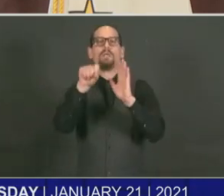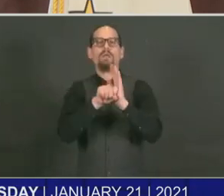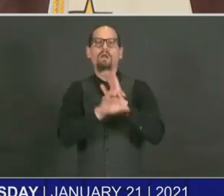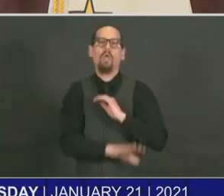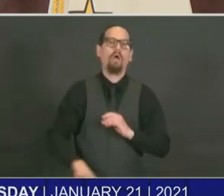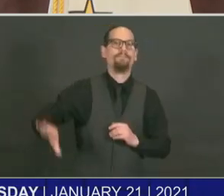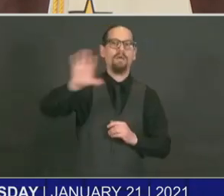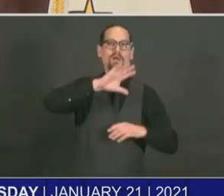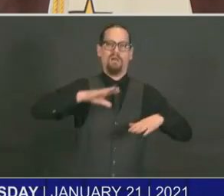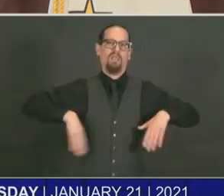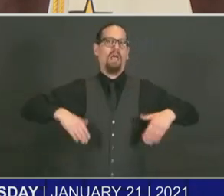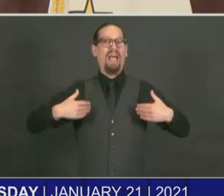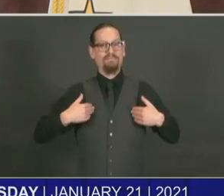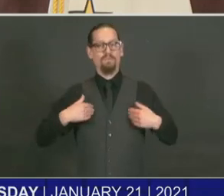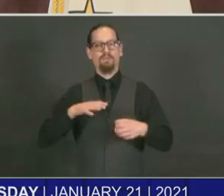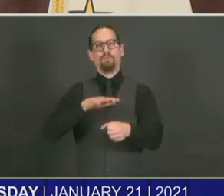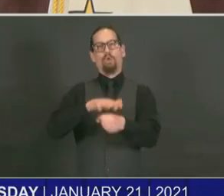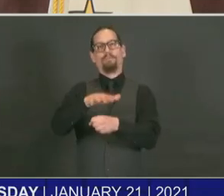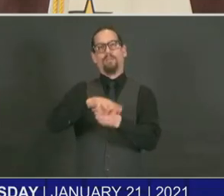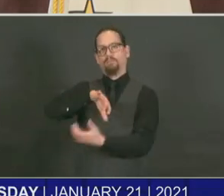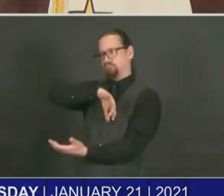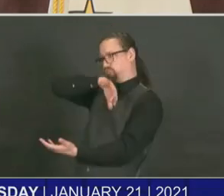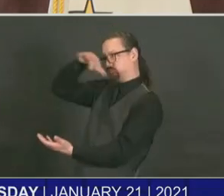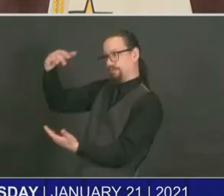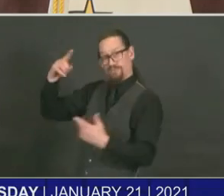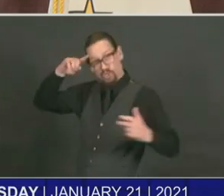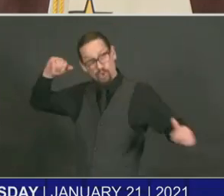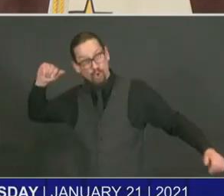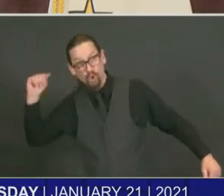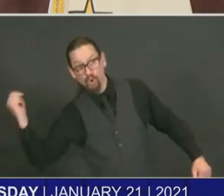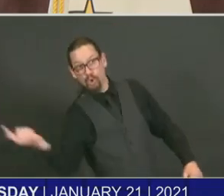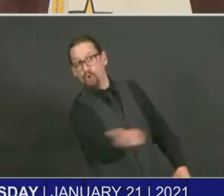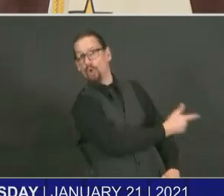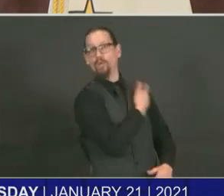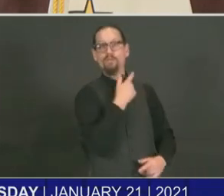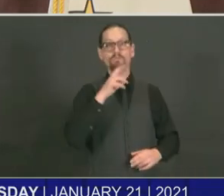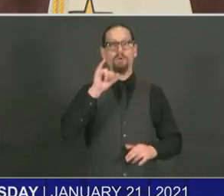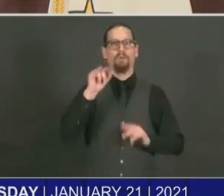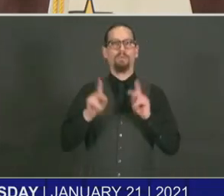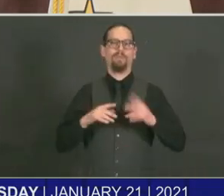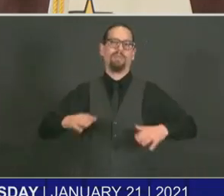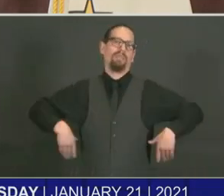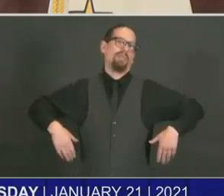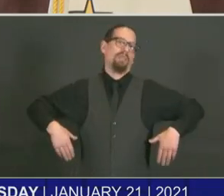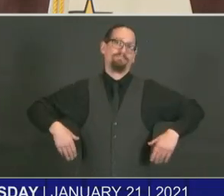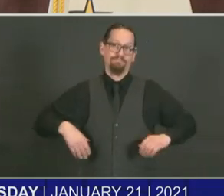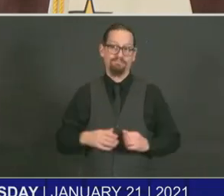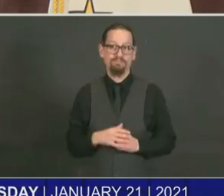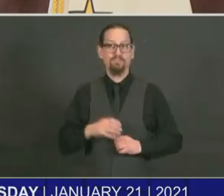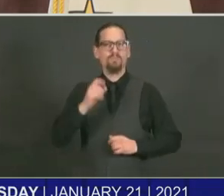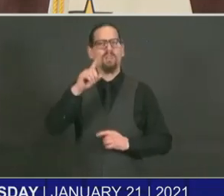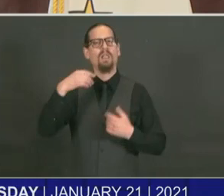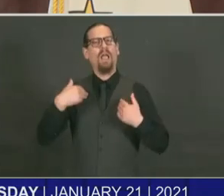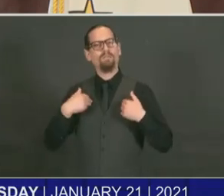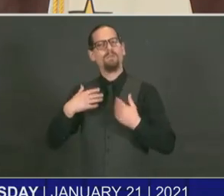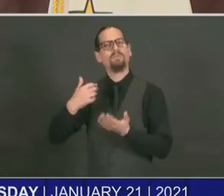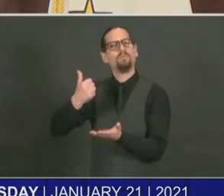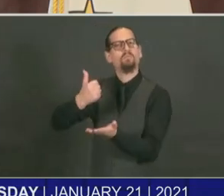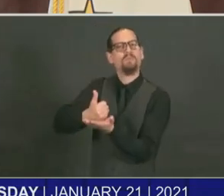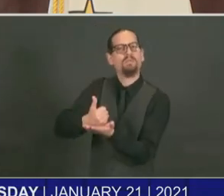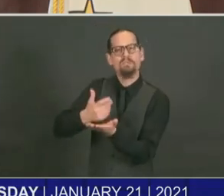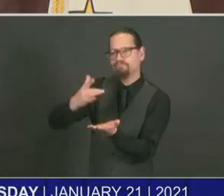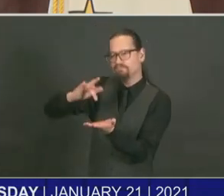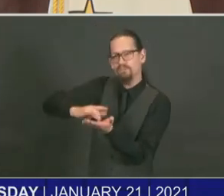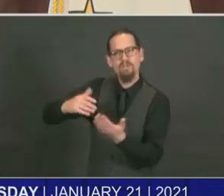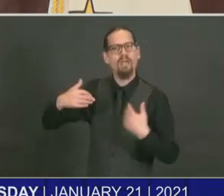And treatment is something that is available and we really encourage everyone to access it, but it is